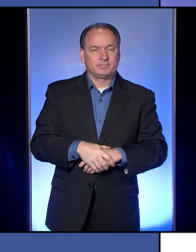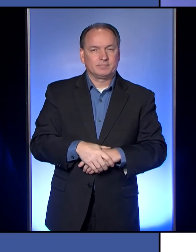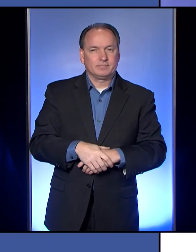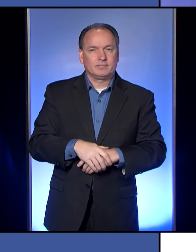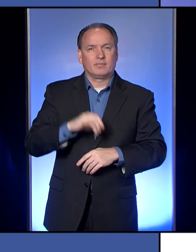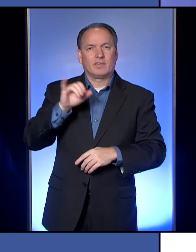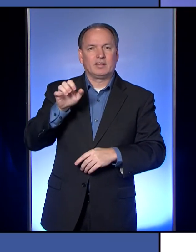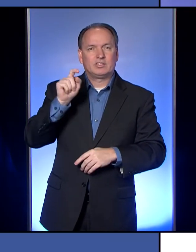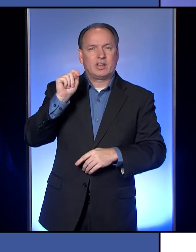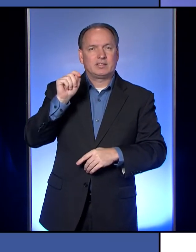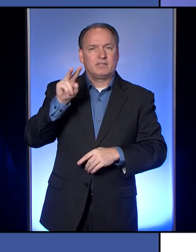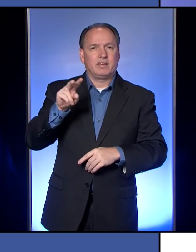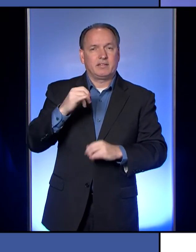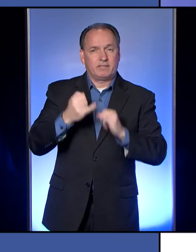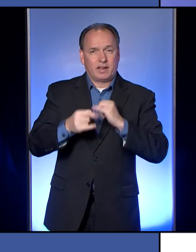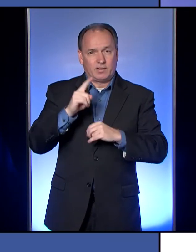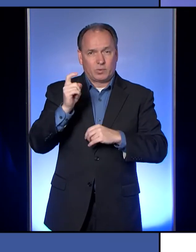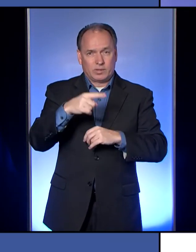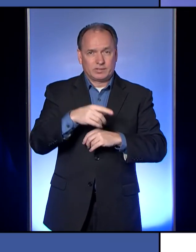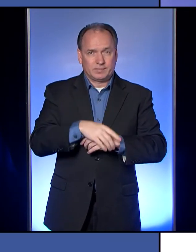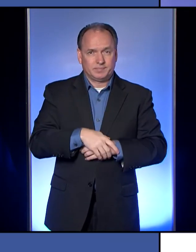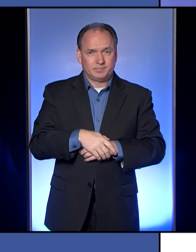Jet TV, do you have any final questions?